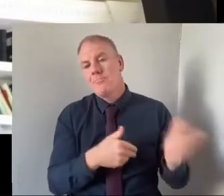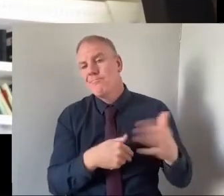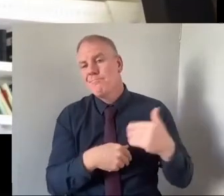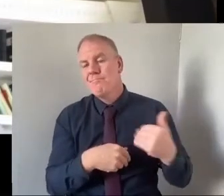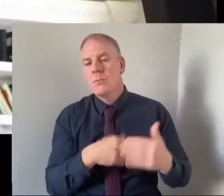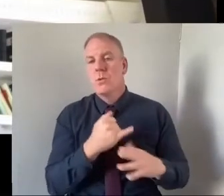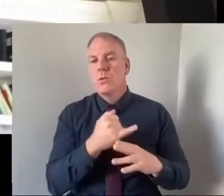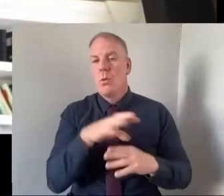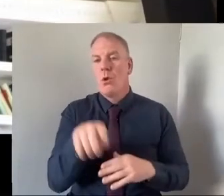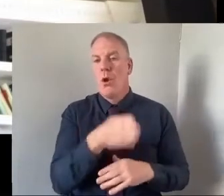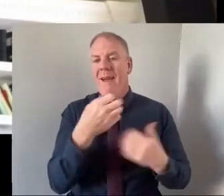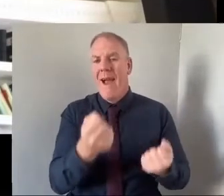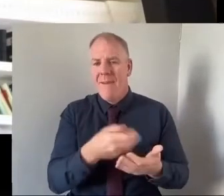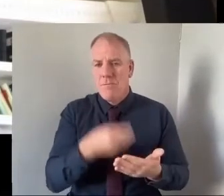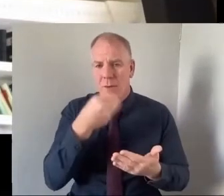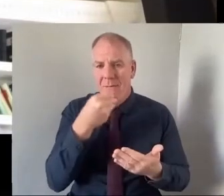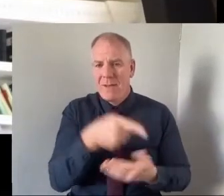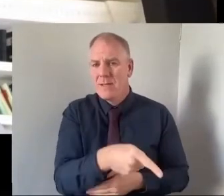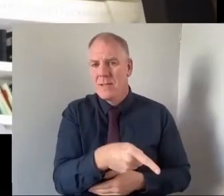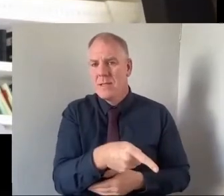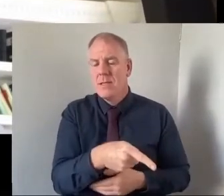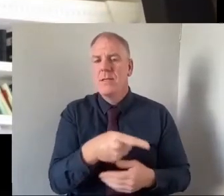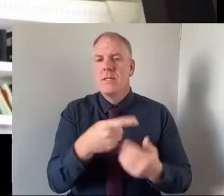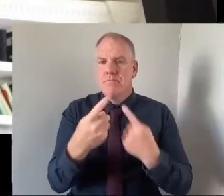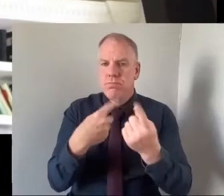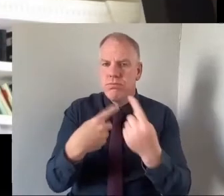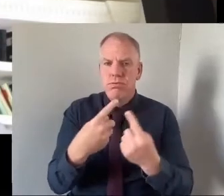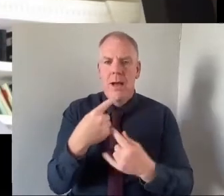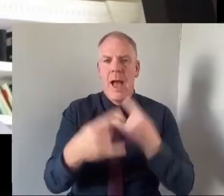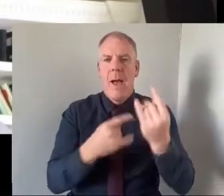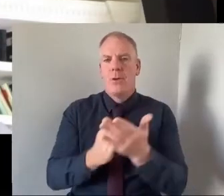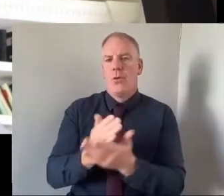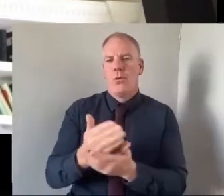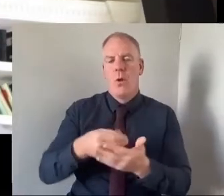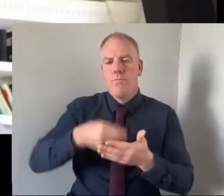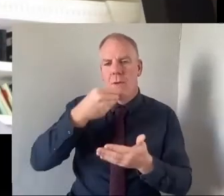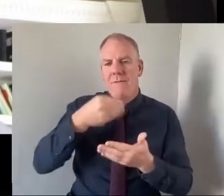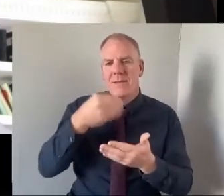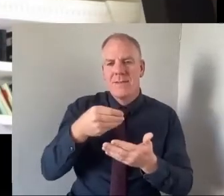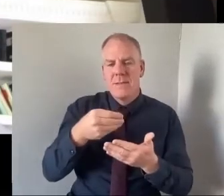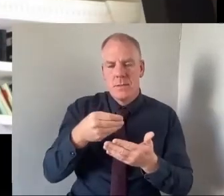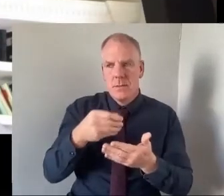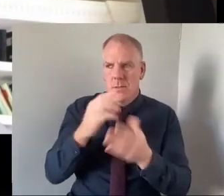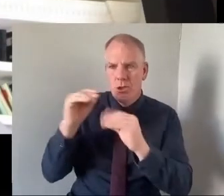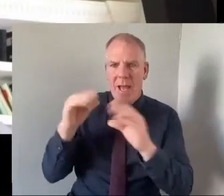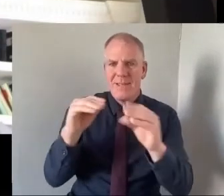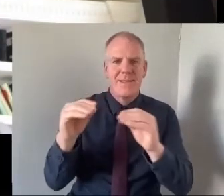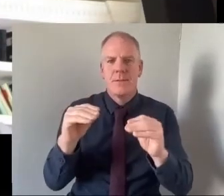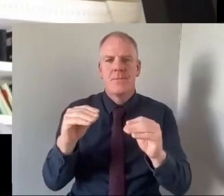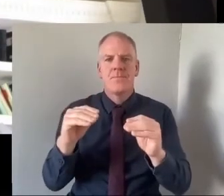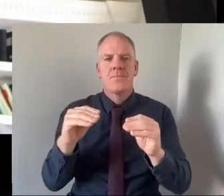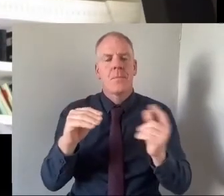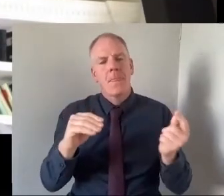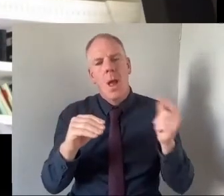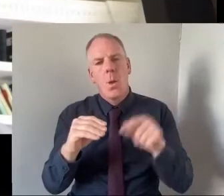school early to have that little bit of dialogue that happens over the dialogue that and that they come